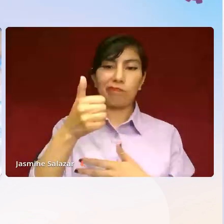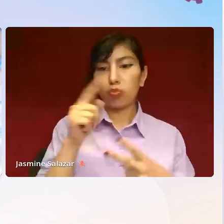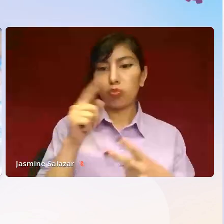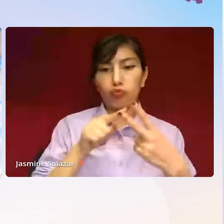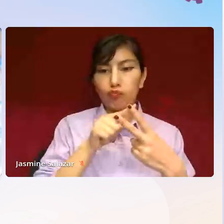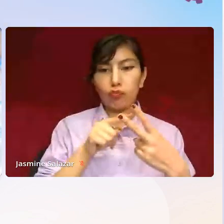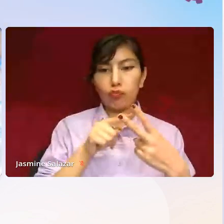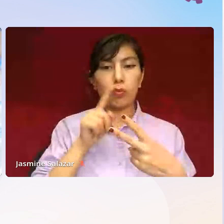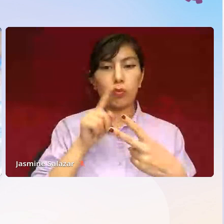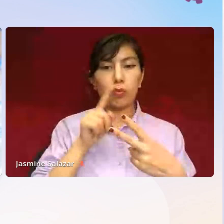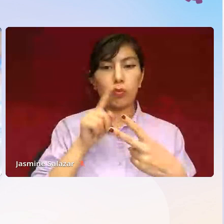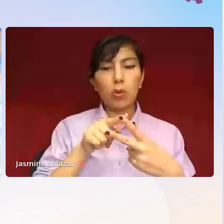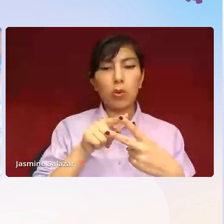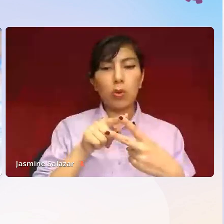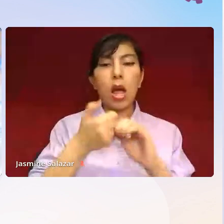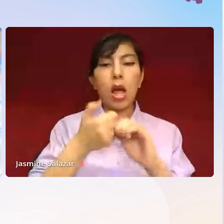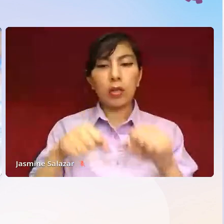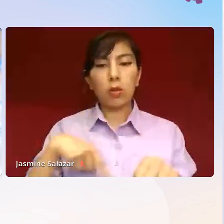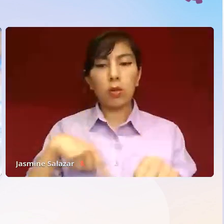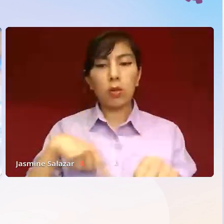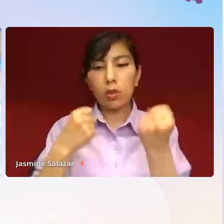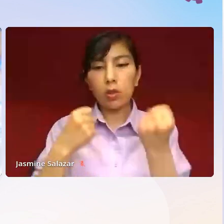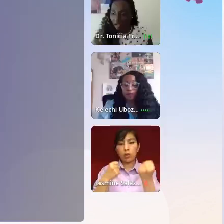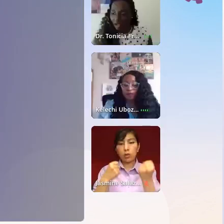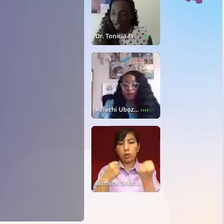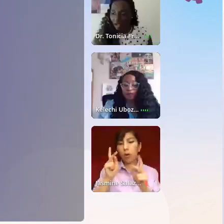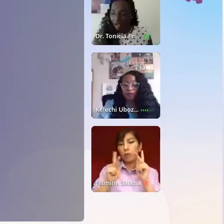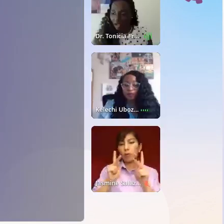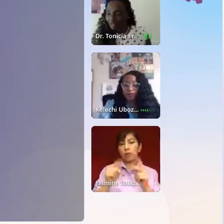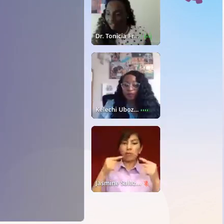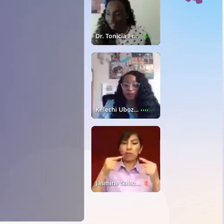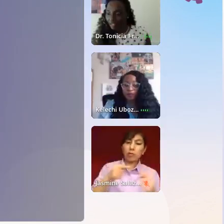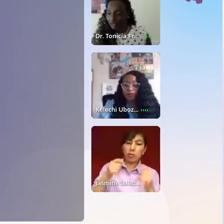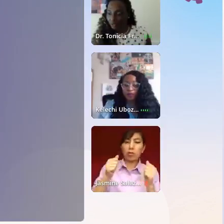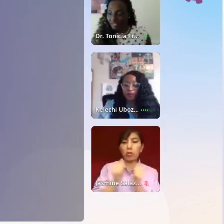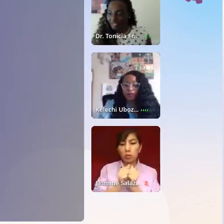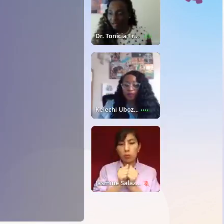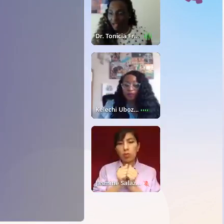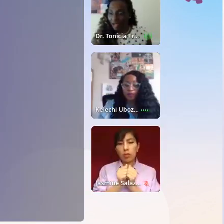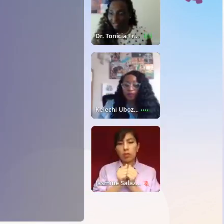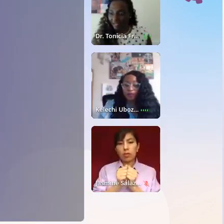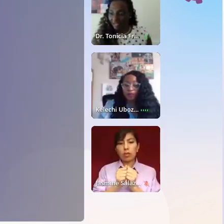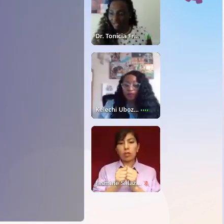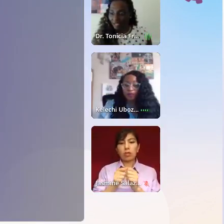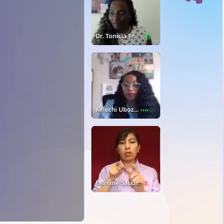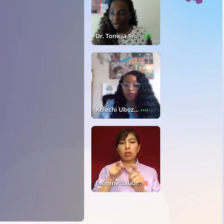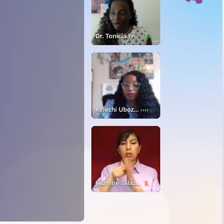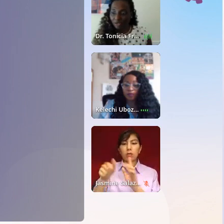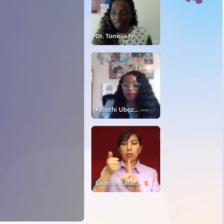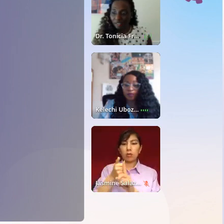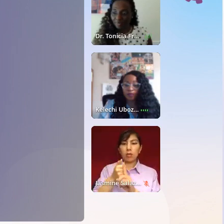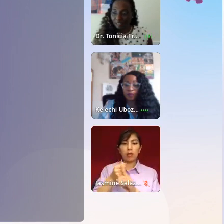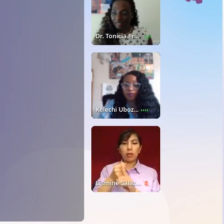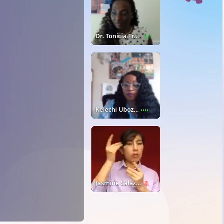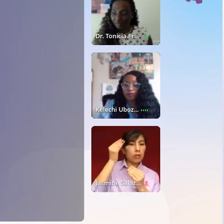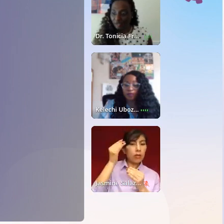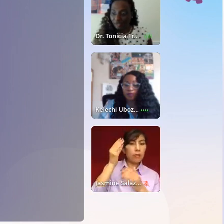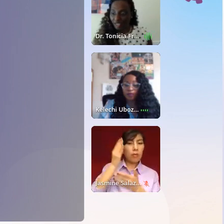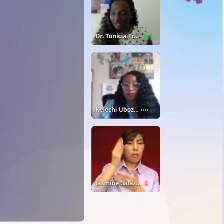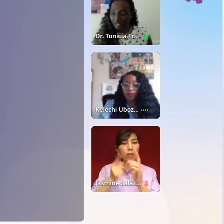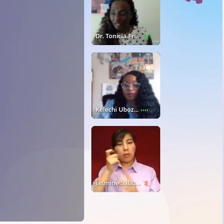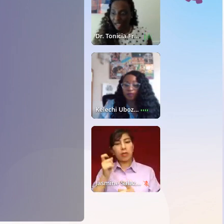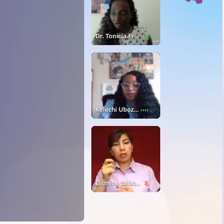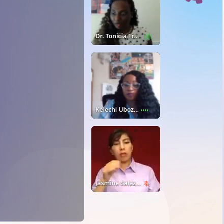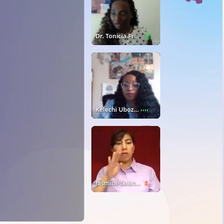One is, how can we support people who are struggling with suicidal ideation partially because of